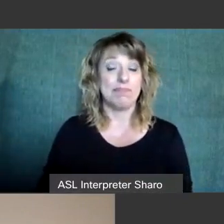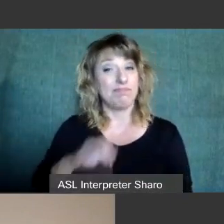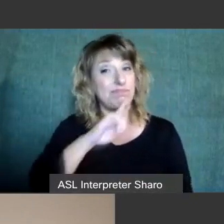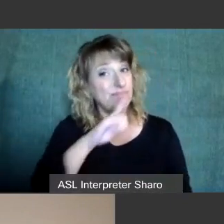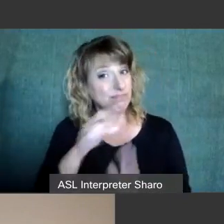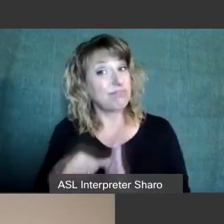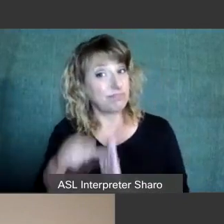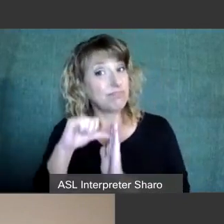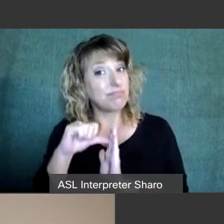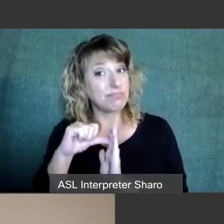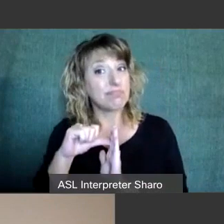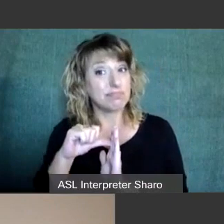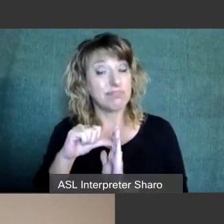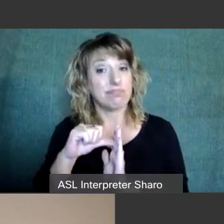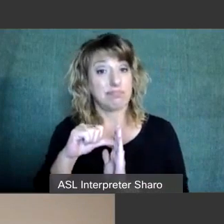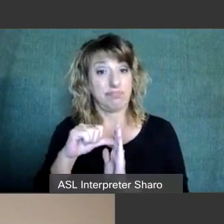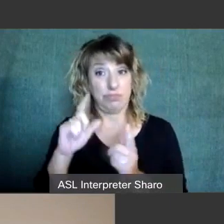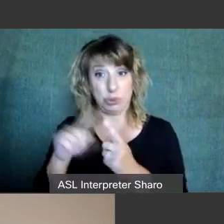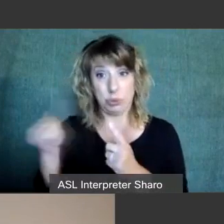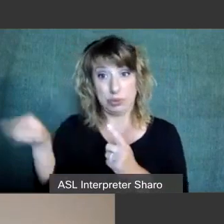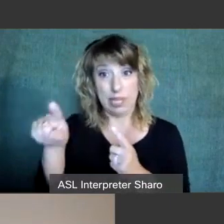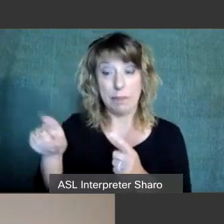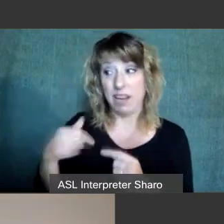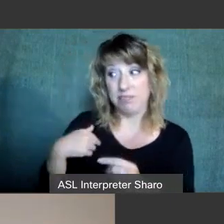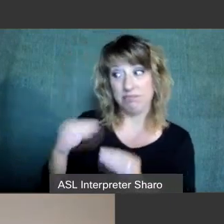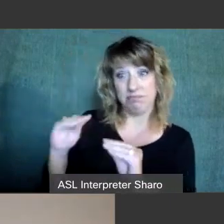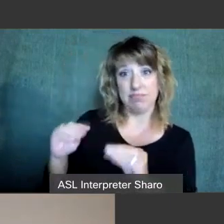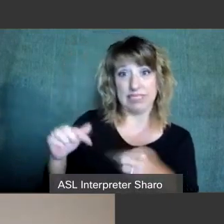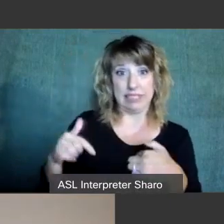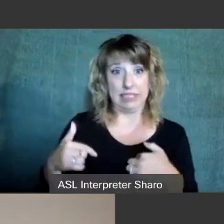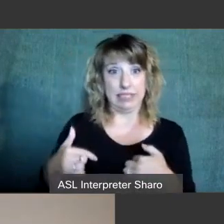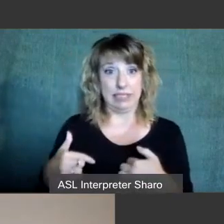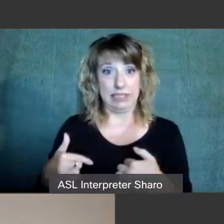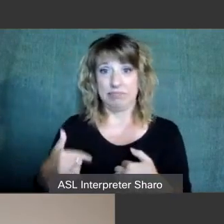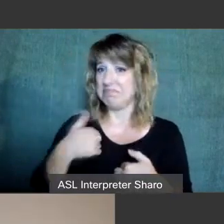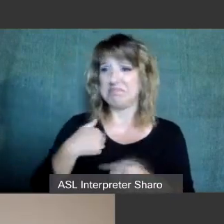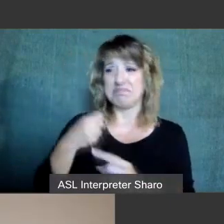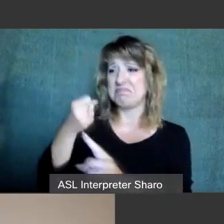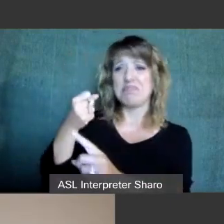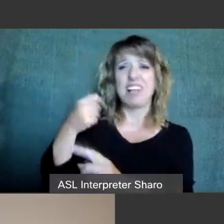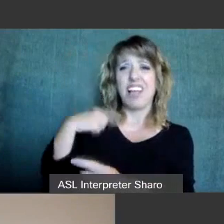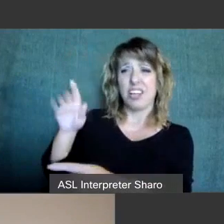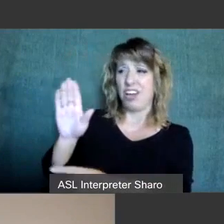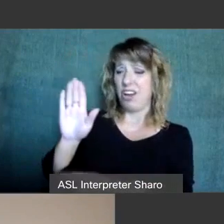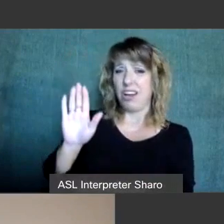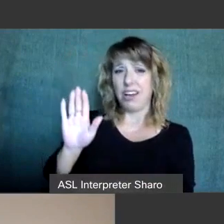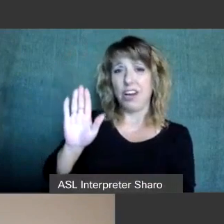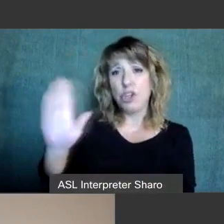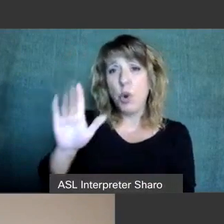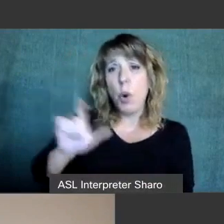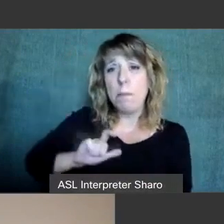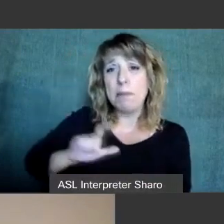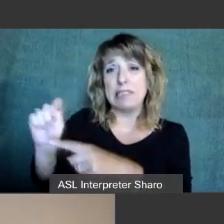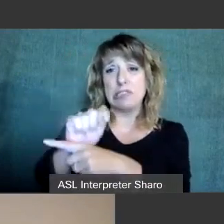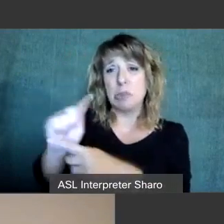to these individuals is that I am not here to change their police training.